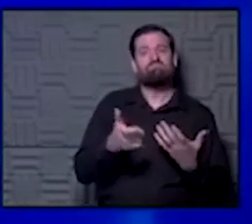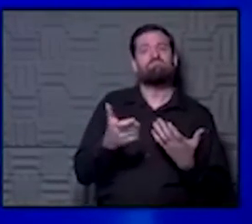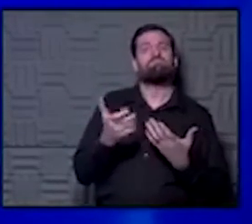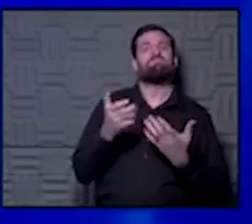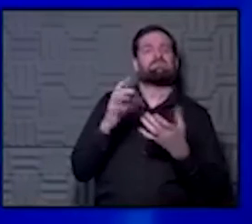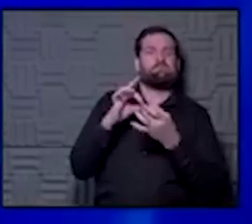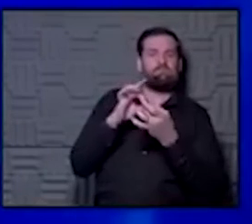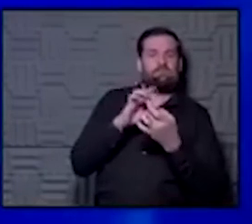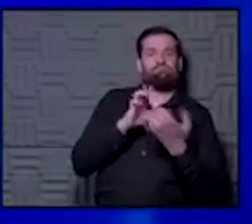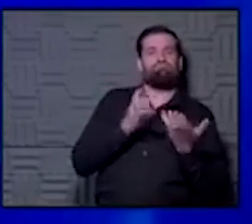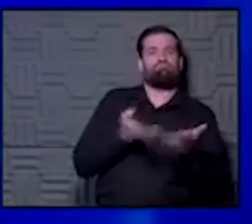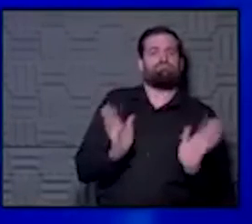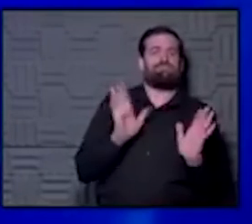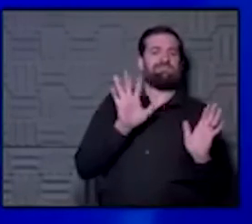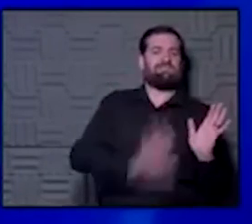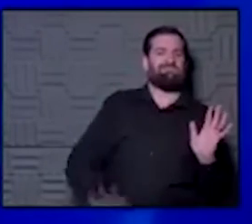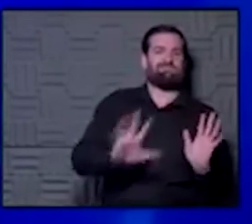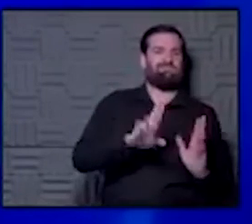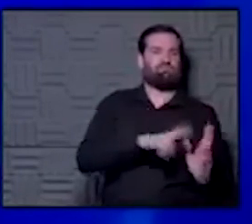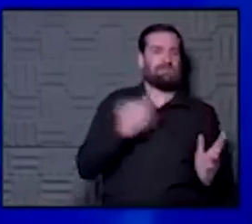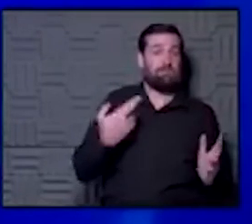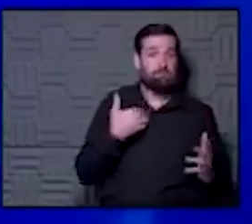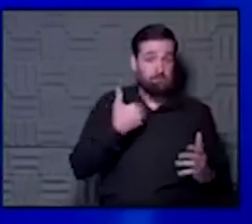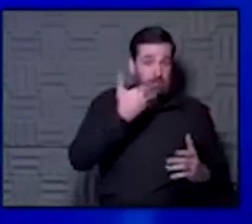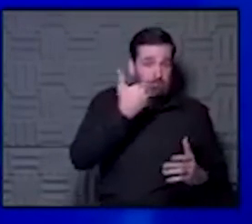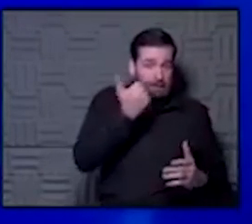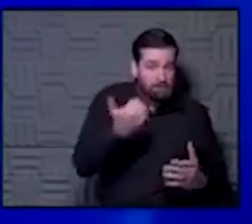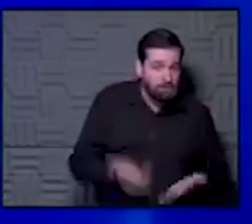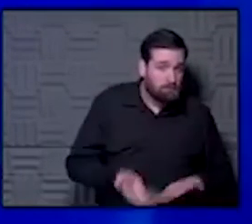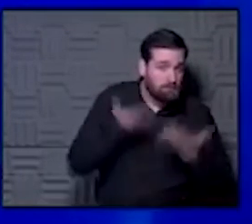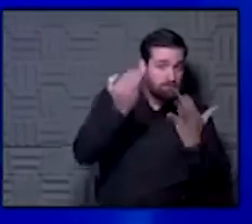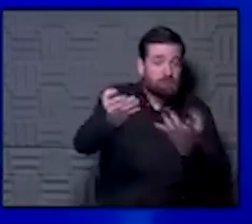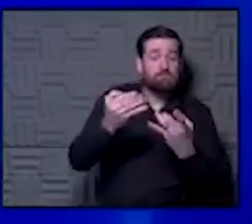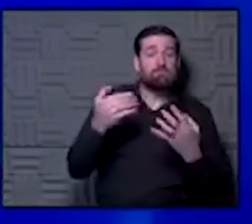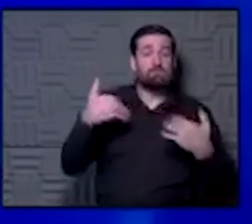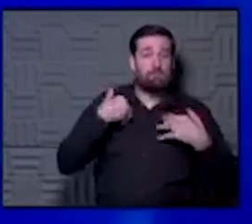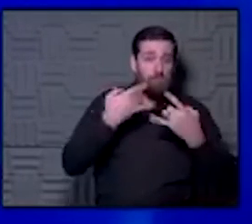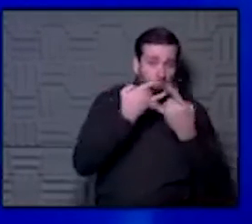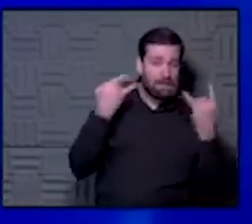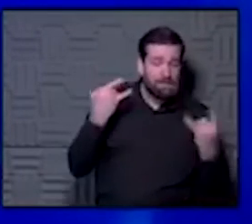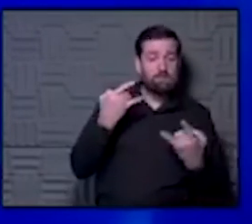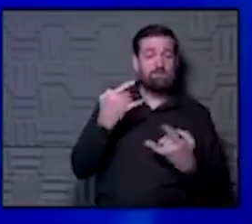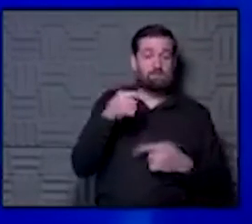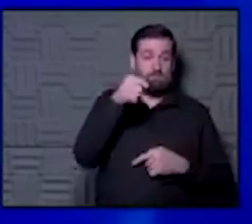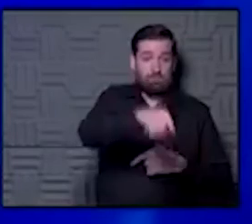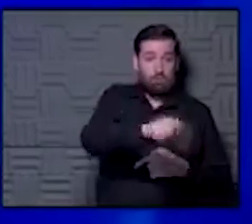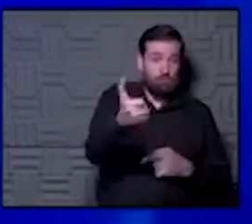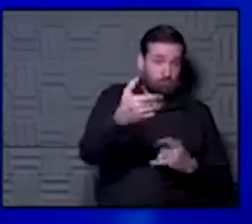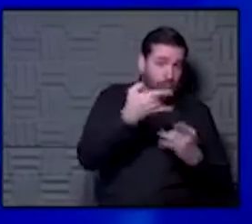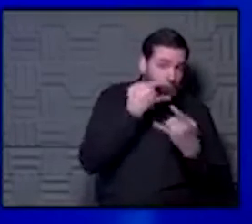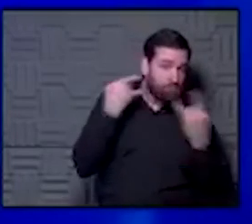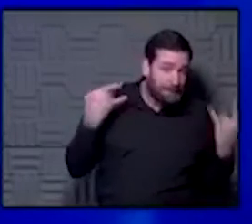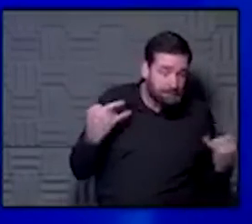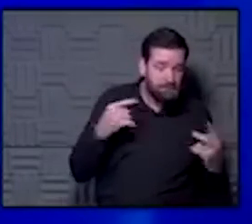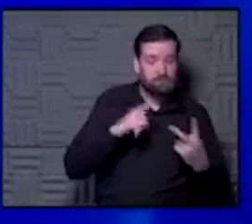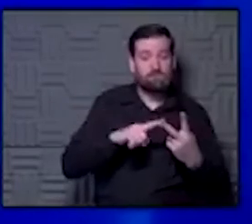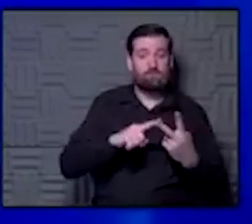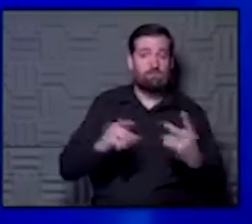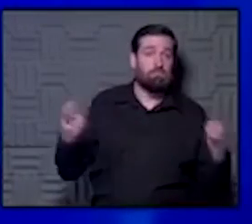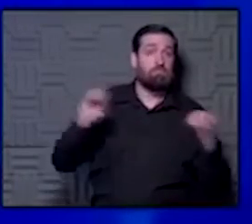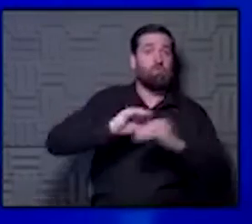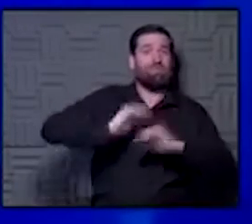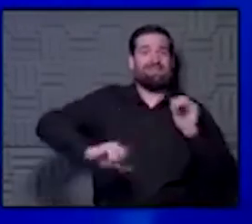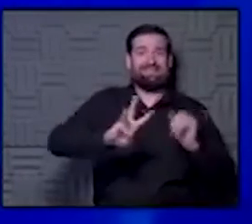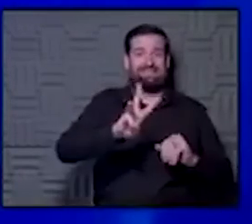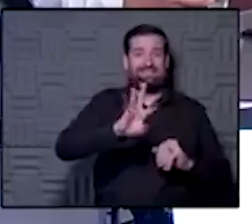risk. And the best thing we can tell you is if you have a mask on, the person that you're around have a mask on, and you're more than six feet away, you're not going to get it.